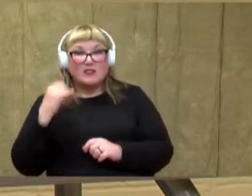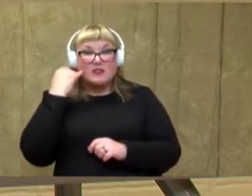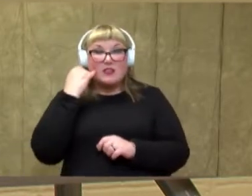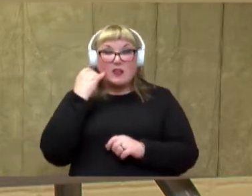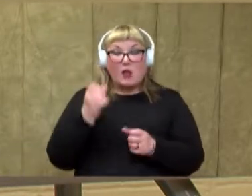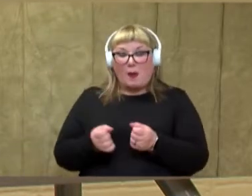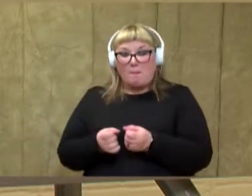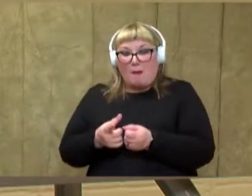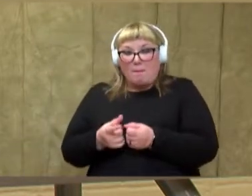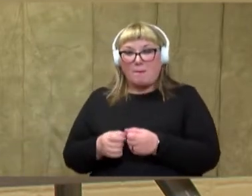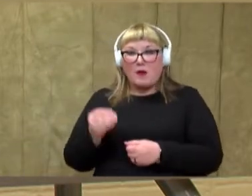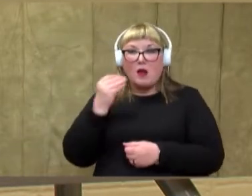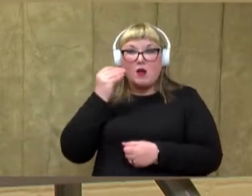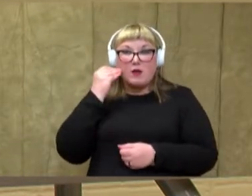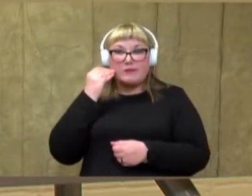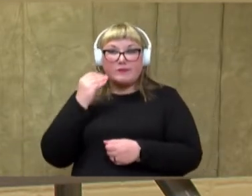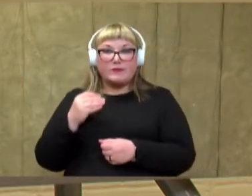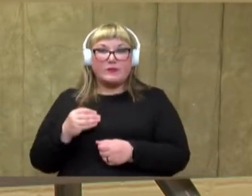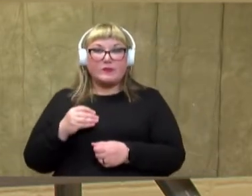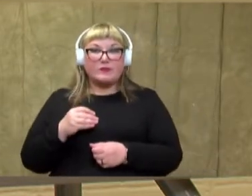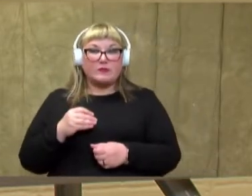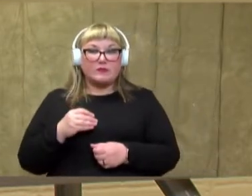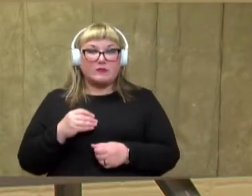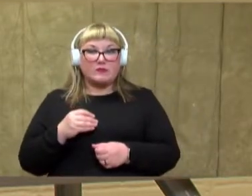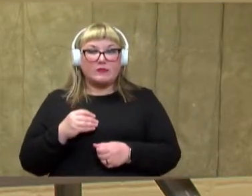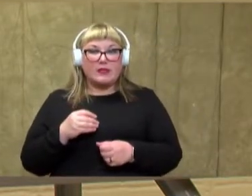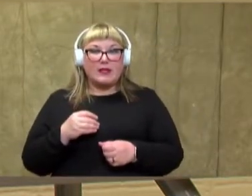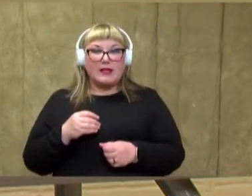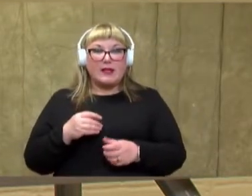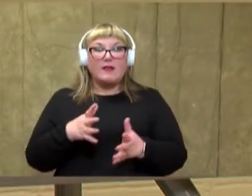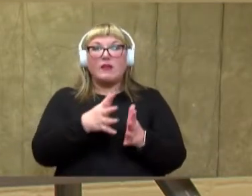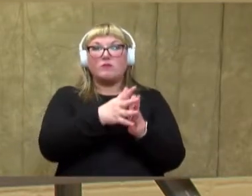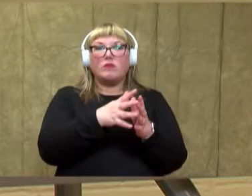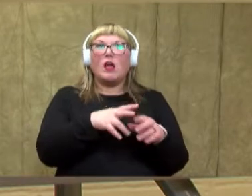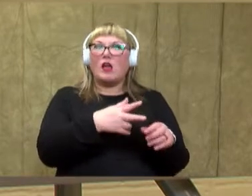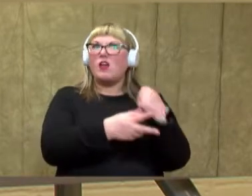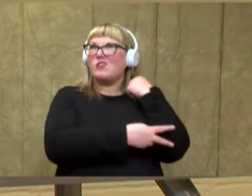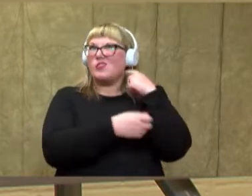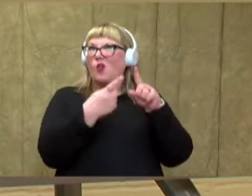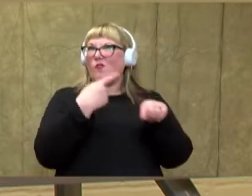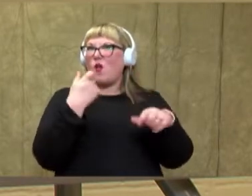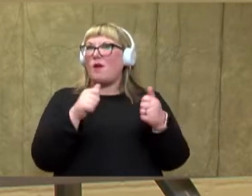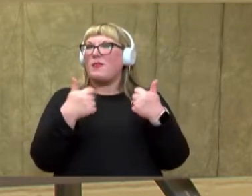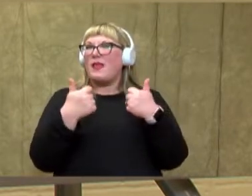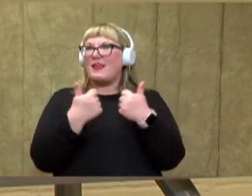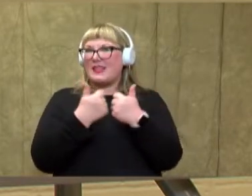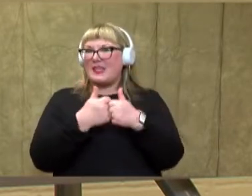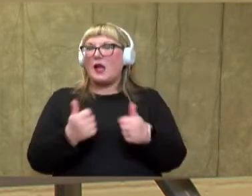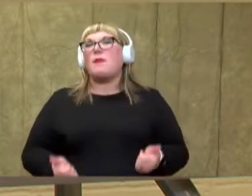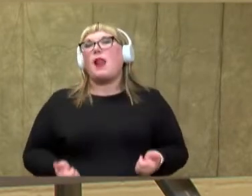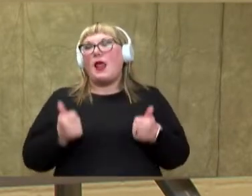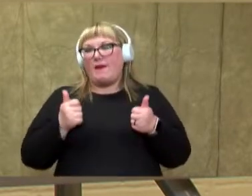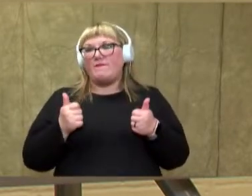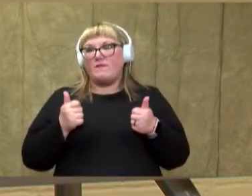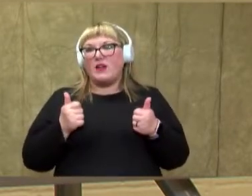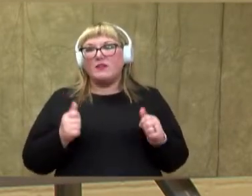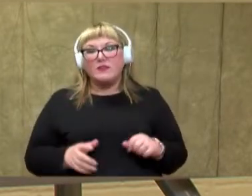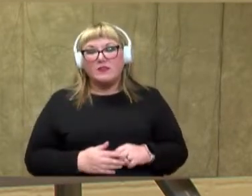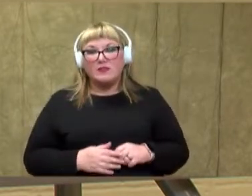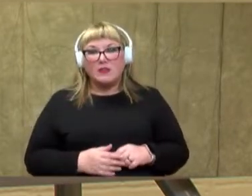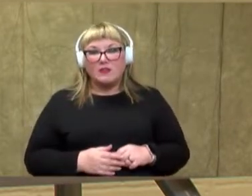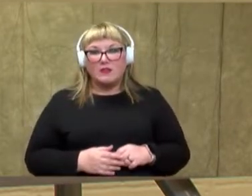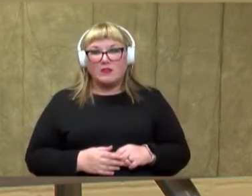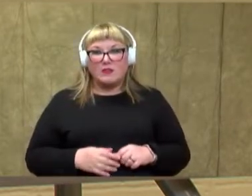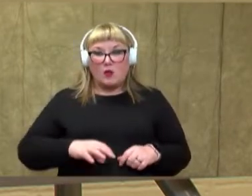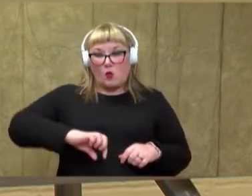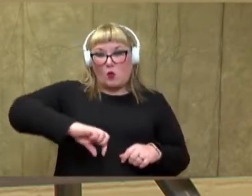a spinner at home. I also got this spinner. This came from the Game of Life, but lots of games have spinners. So we're going to spin for a number